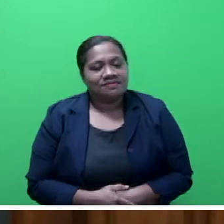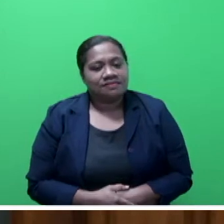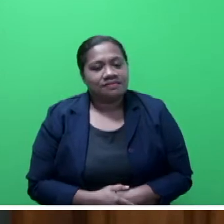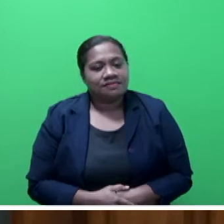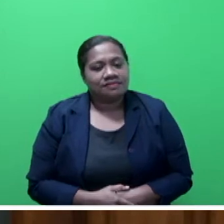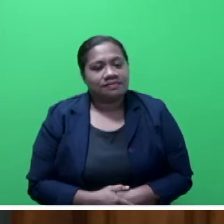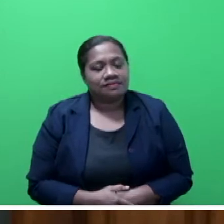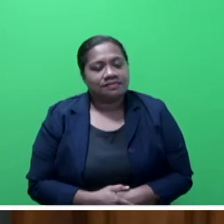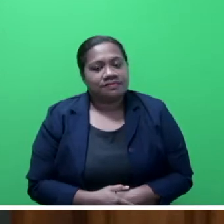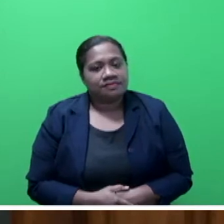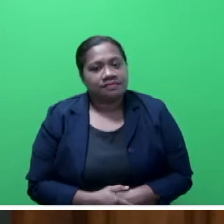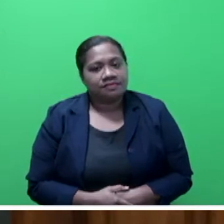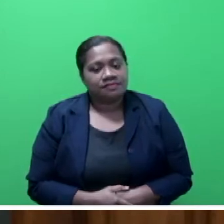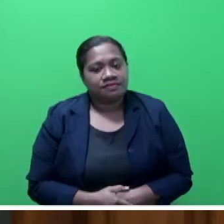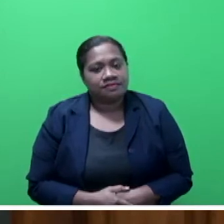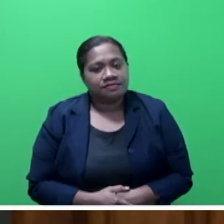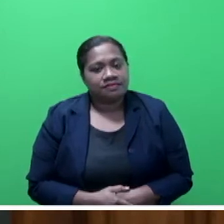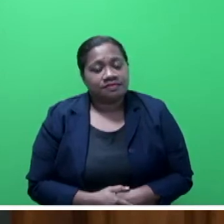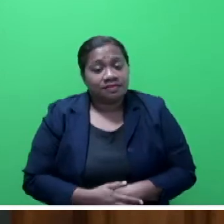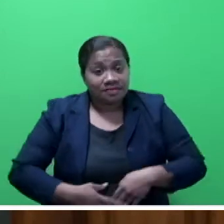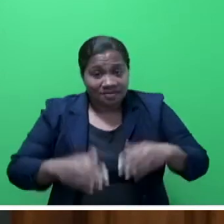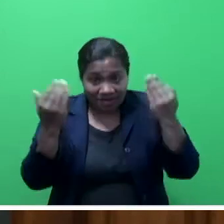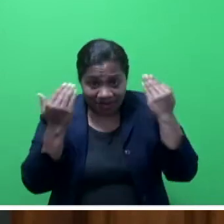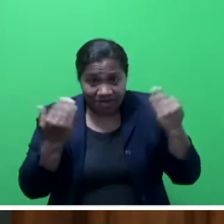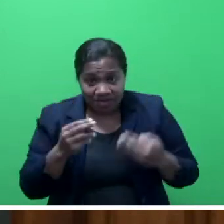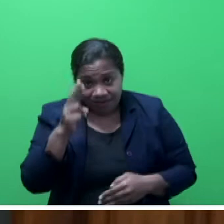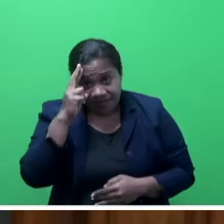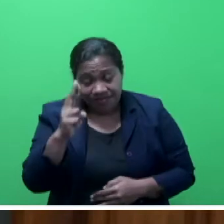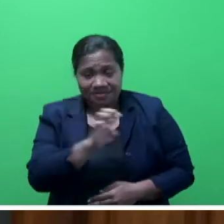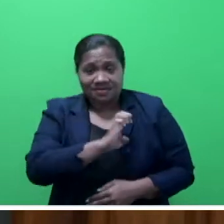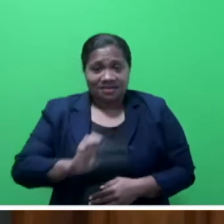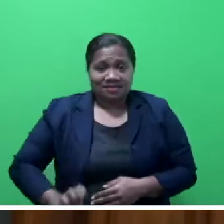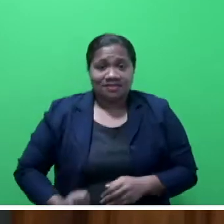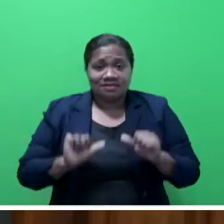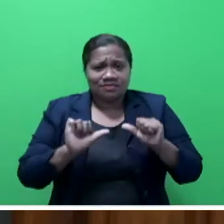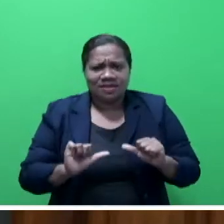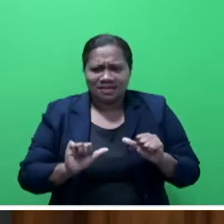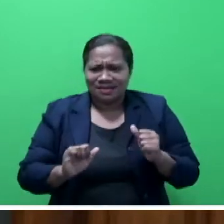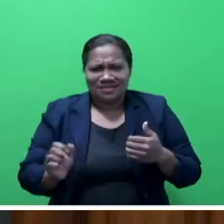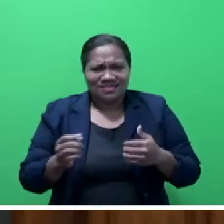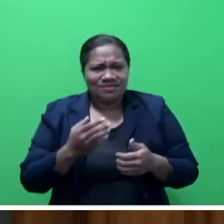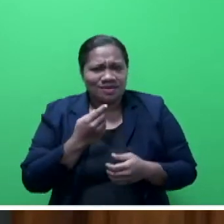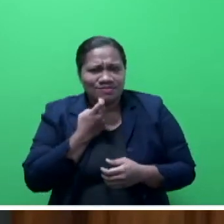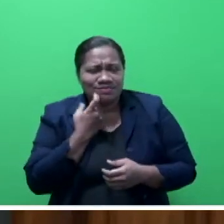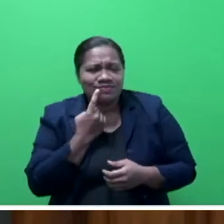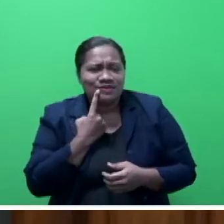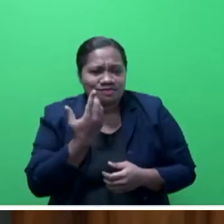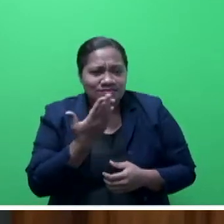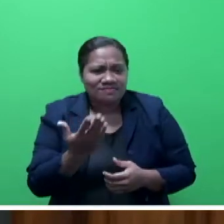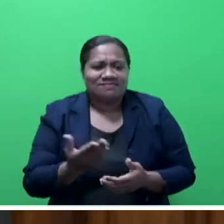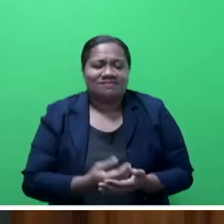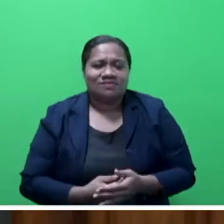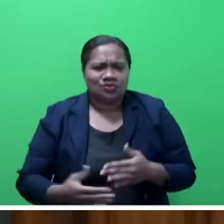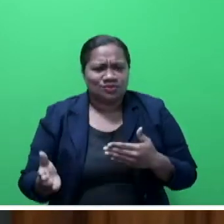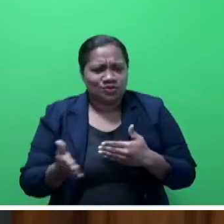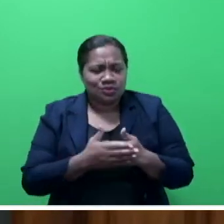Mr Speaker Say, His Excellency the President in his closing address rightfully said, and I quote,